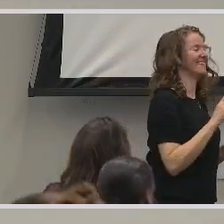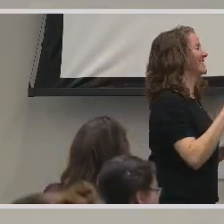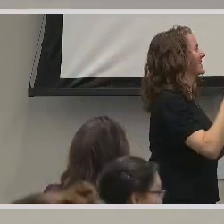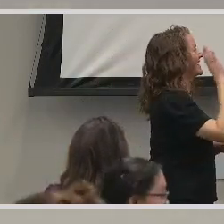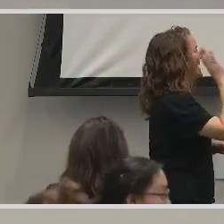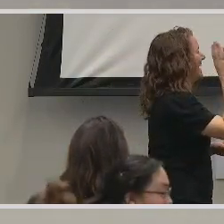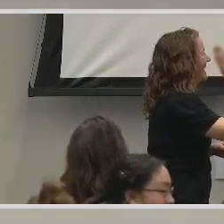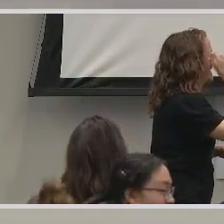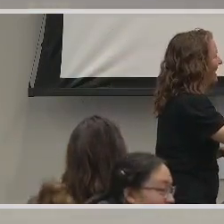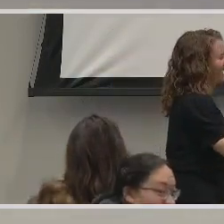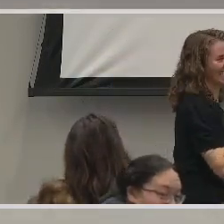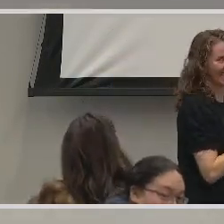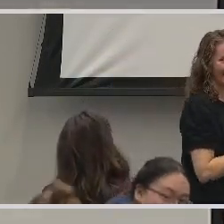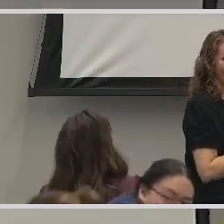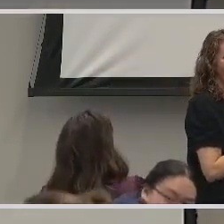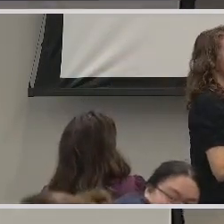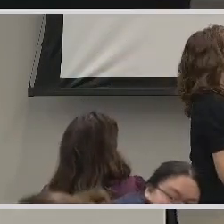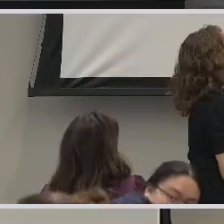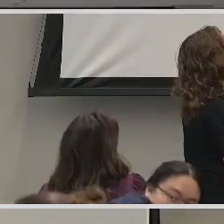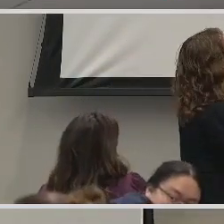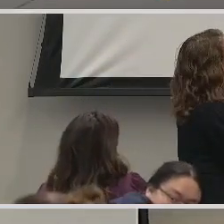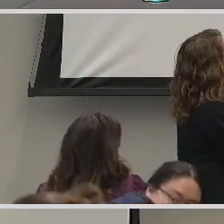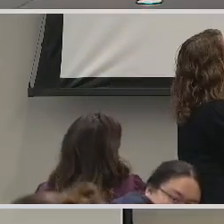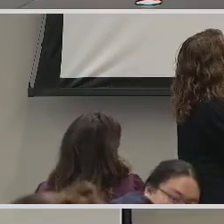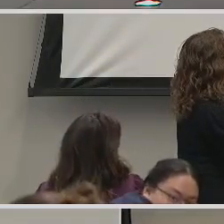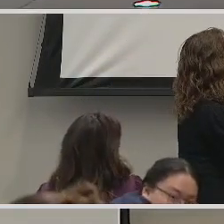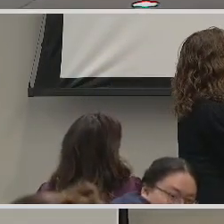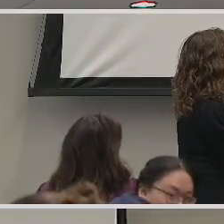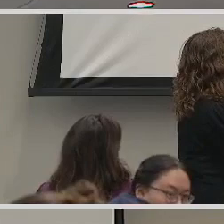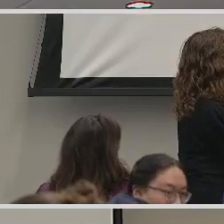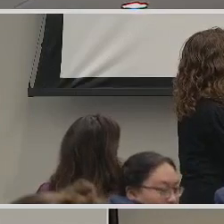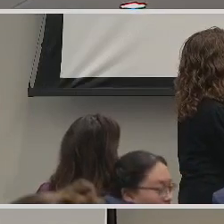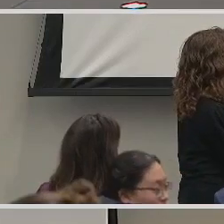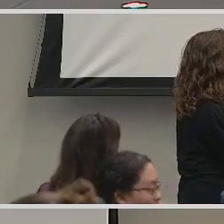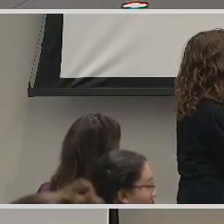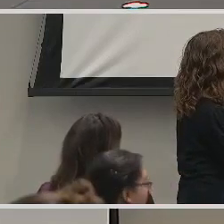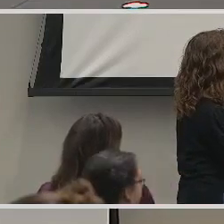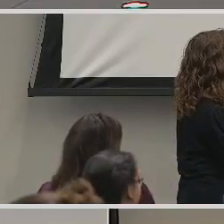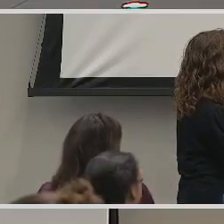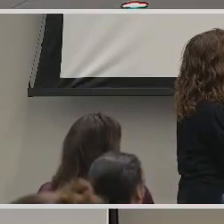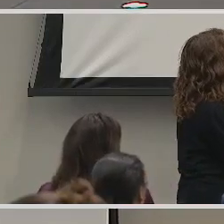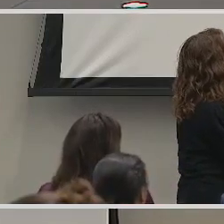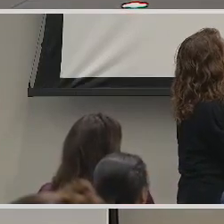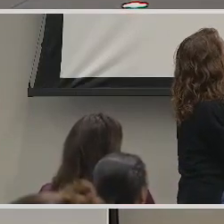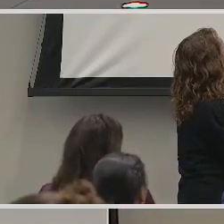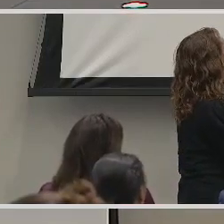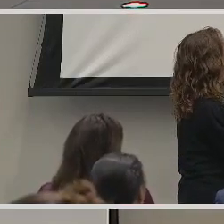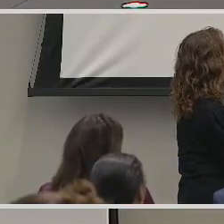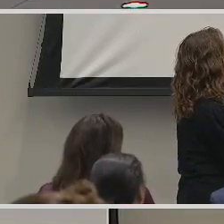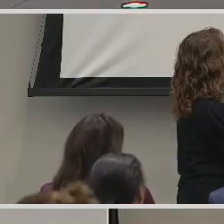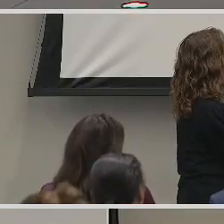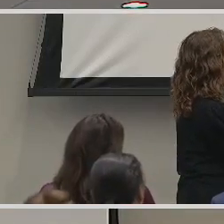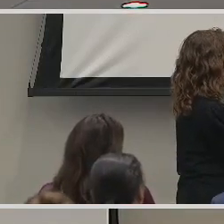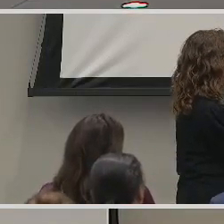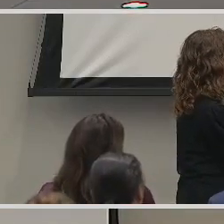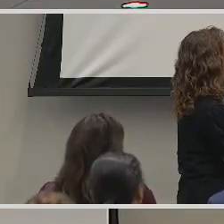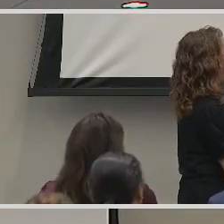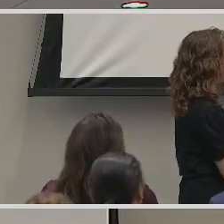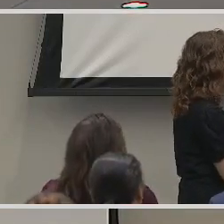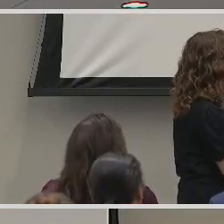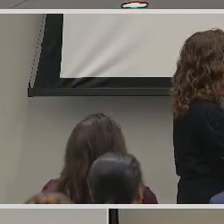Hi. Hi, David. Hey. I'm lucky enough to be taking some classes at the public library with Kerry. And